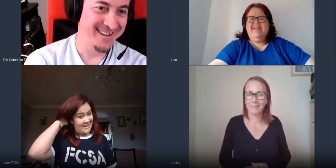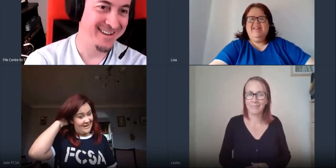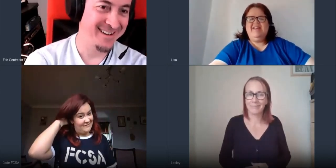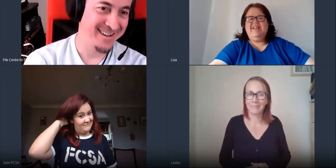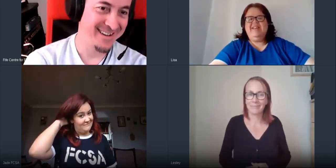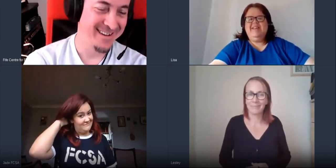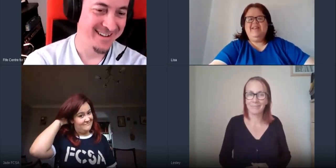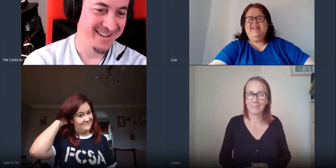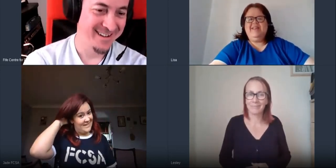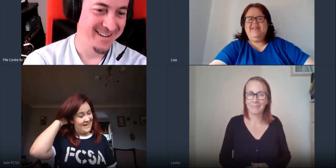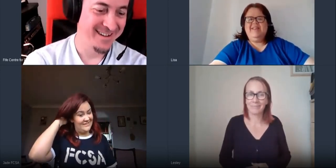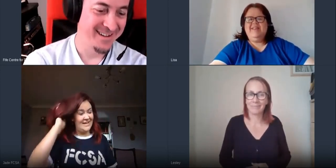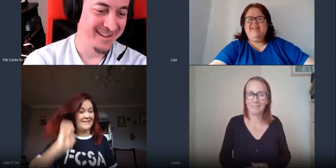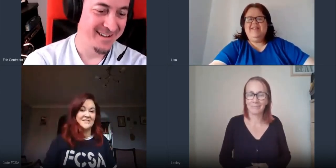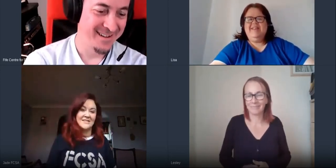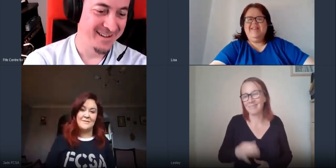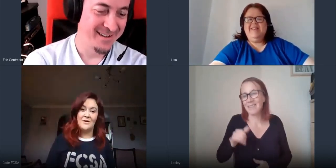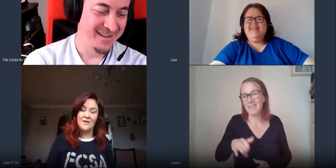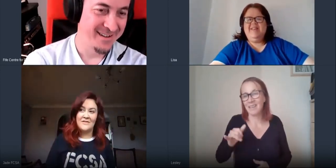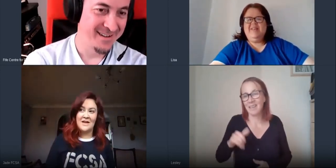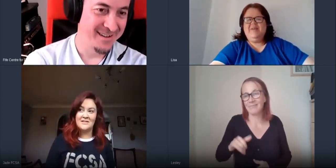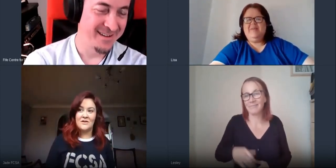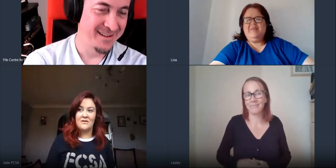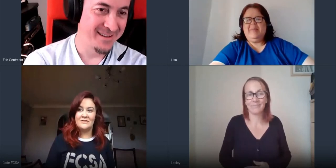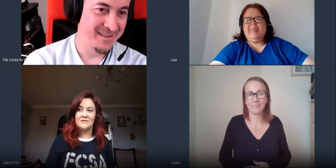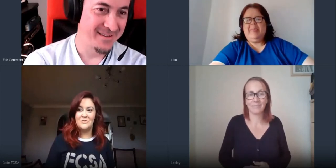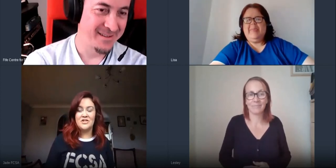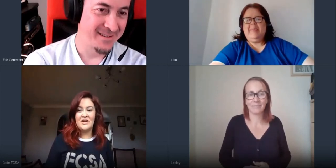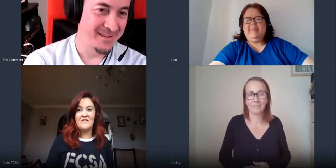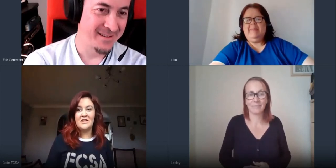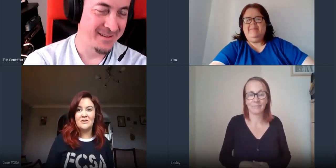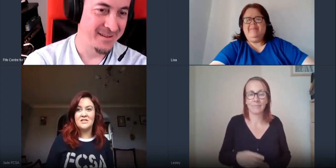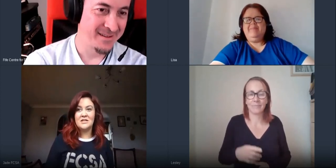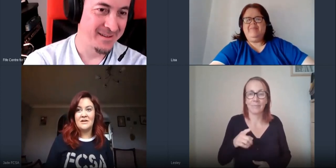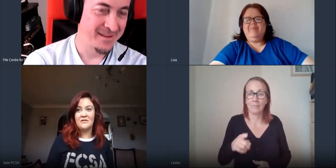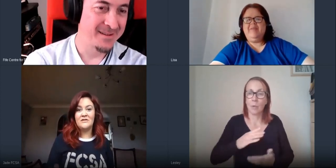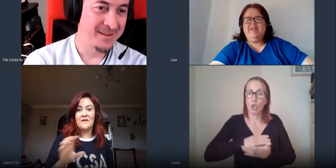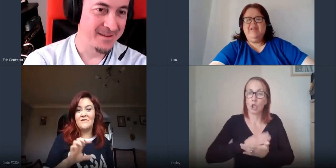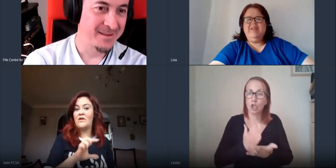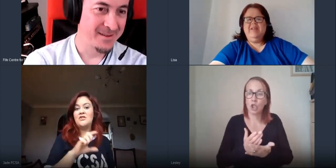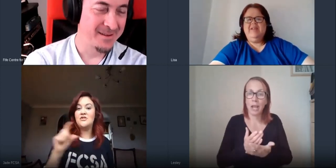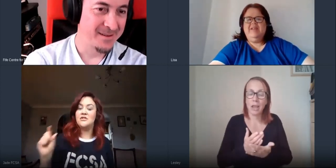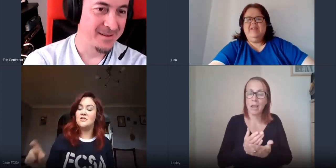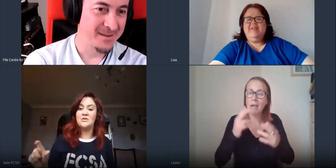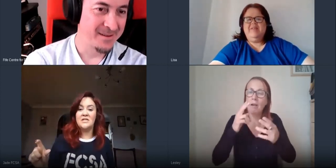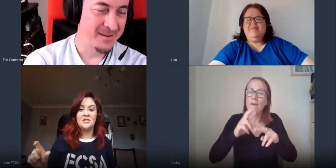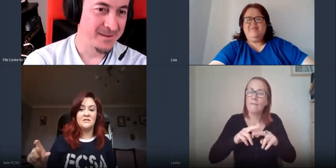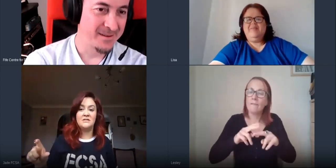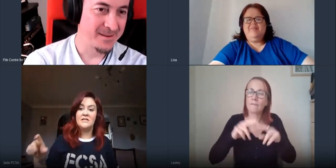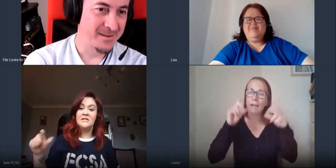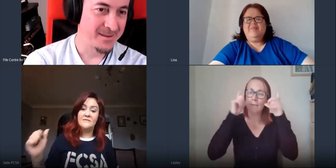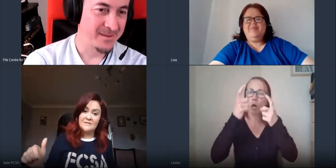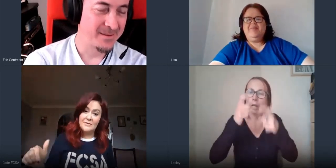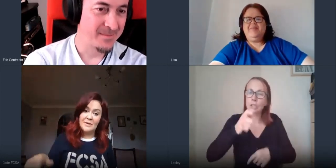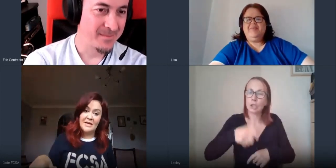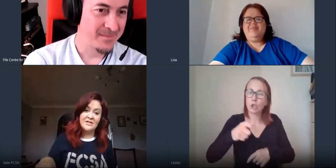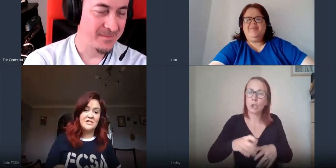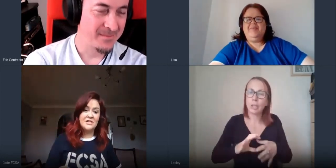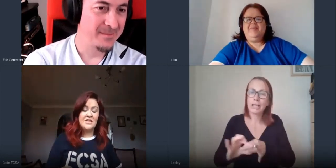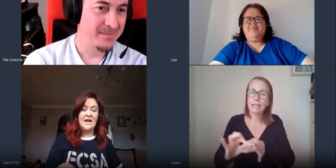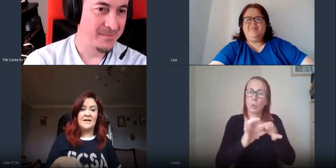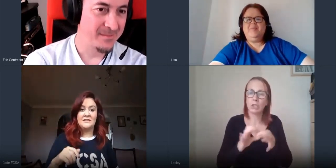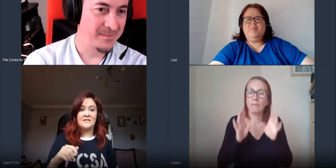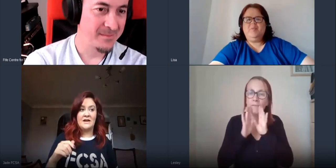yeah and i mean all of that's on we're sharing it constantly on the five college students association facebook page